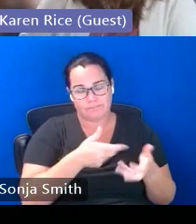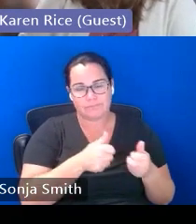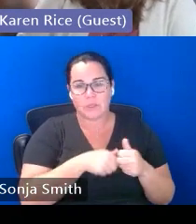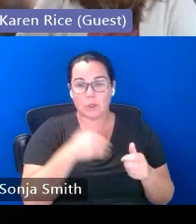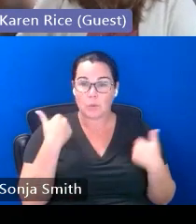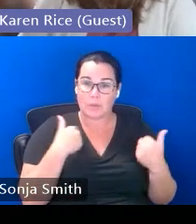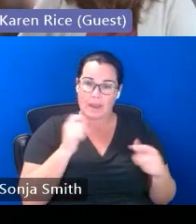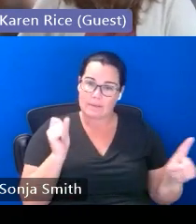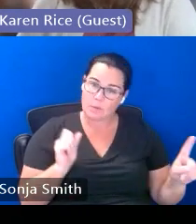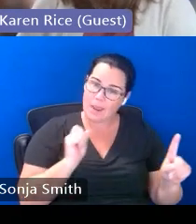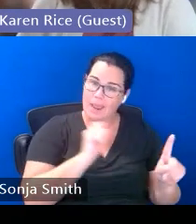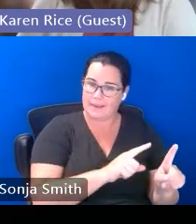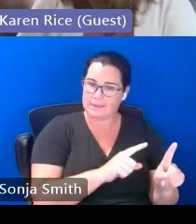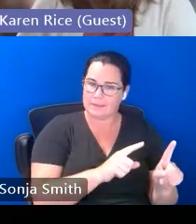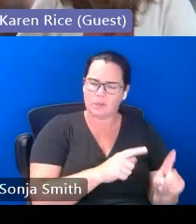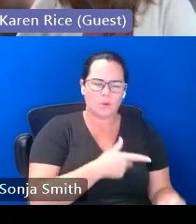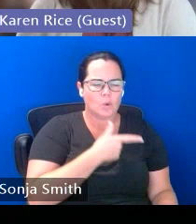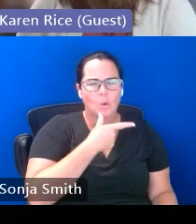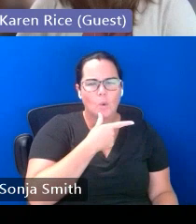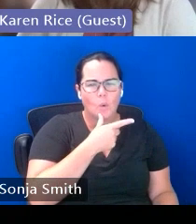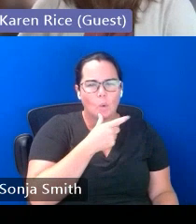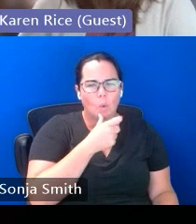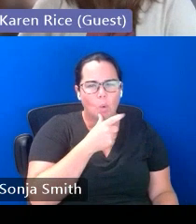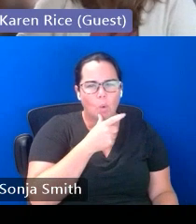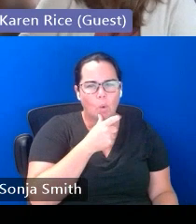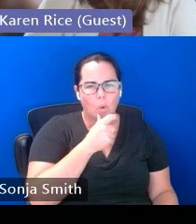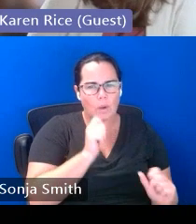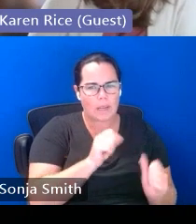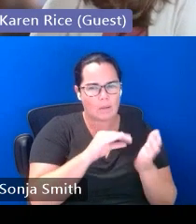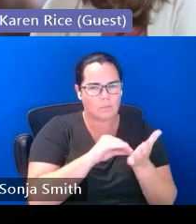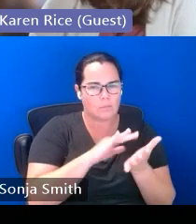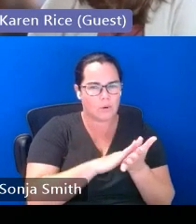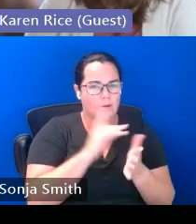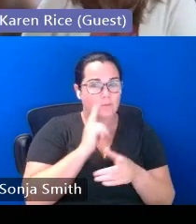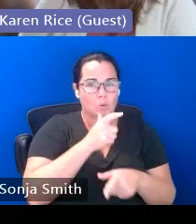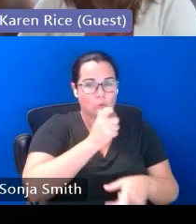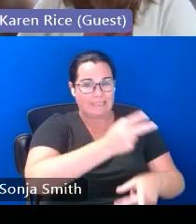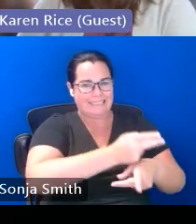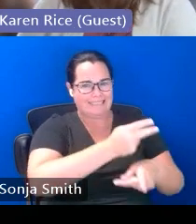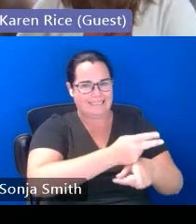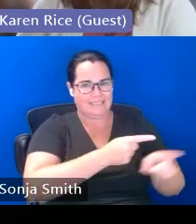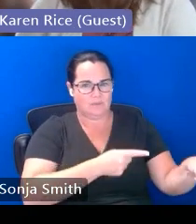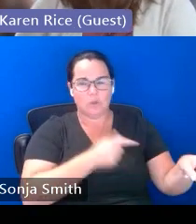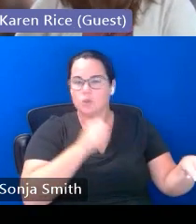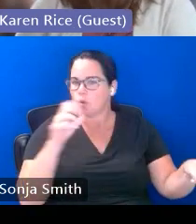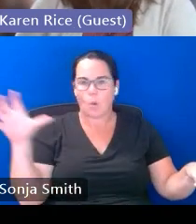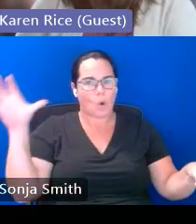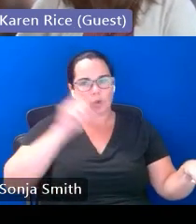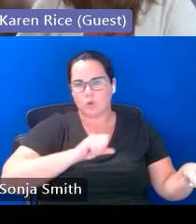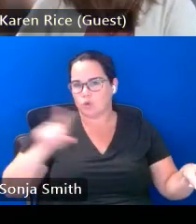question of who is who is someone that we could list as a caregiver and not just assume it's that sponsor